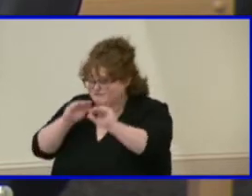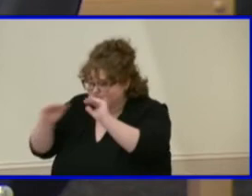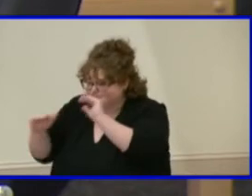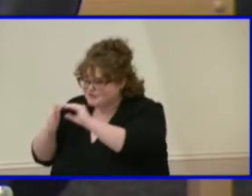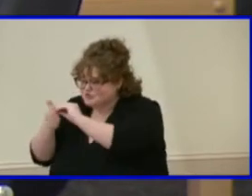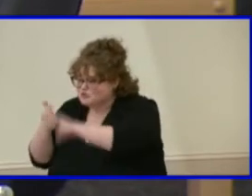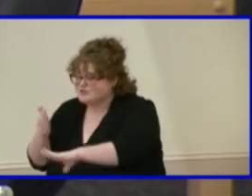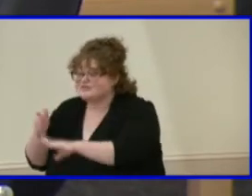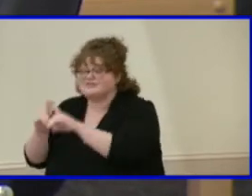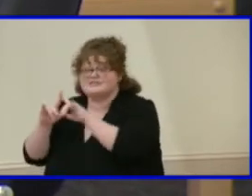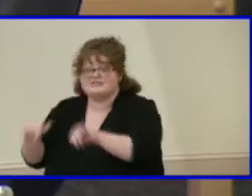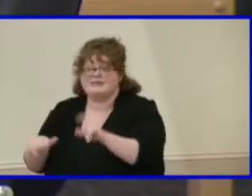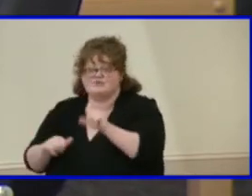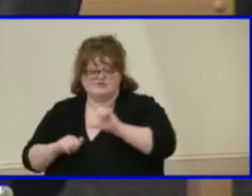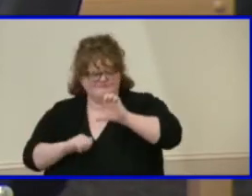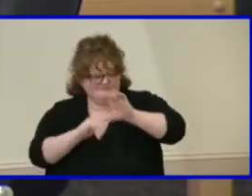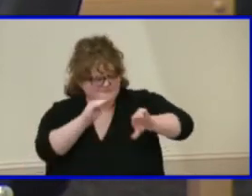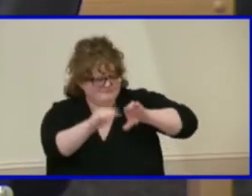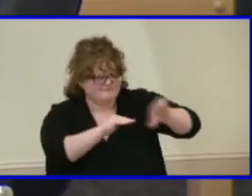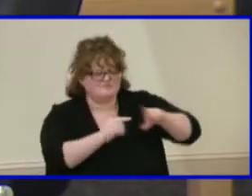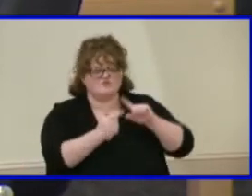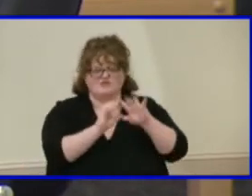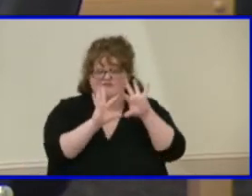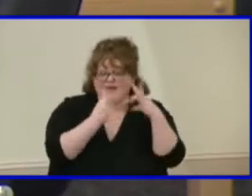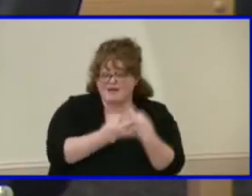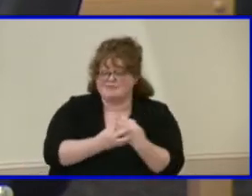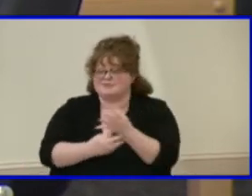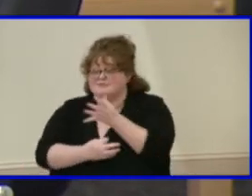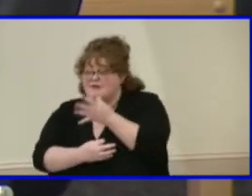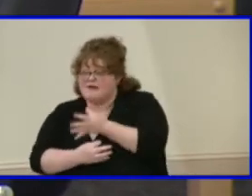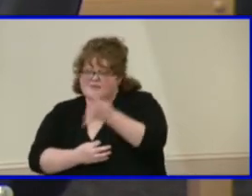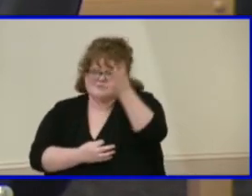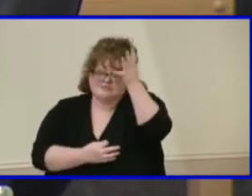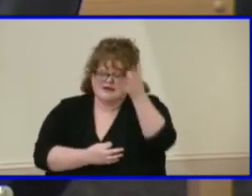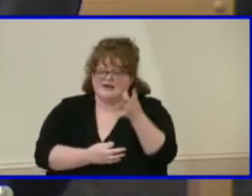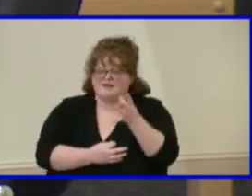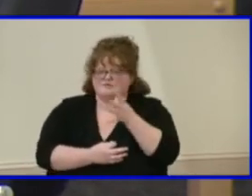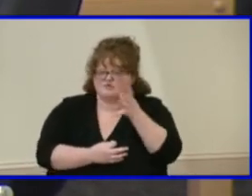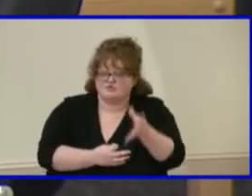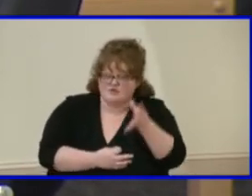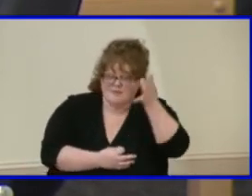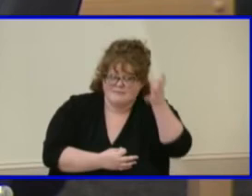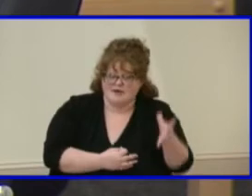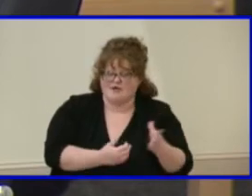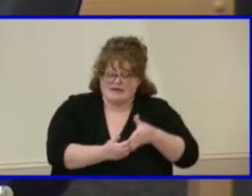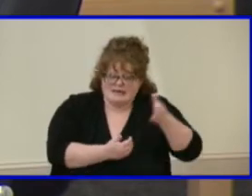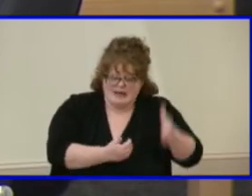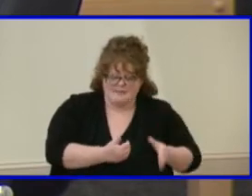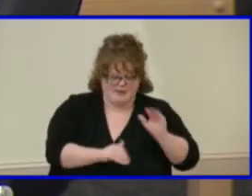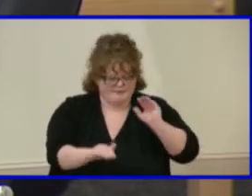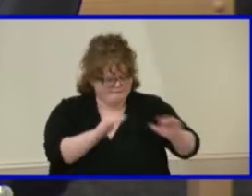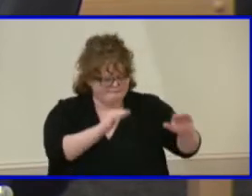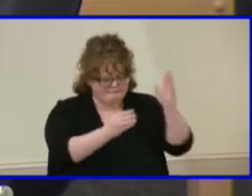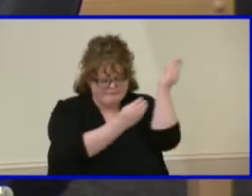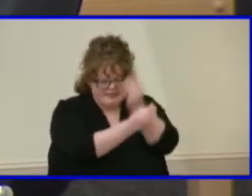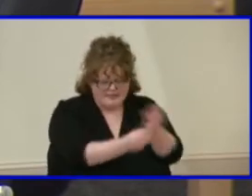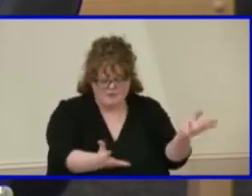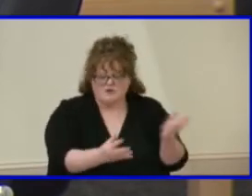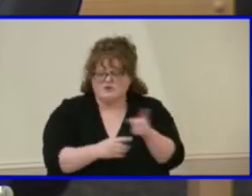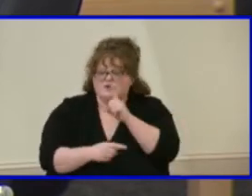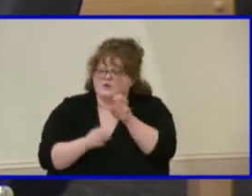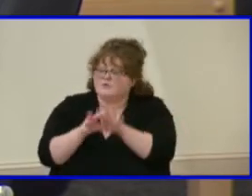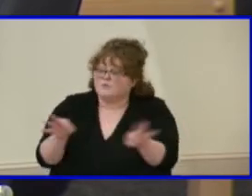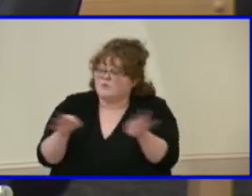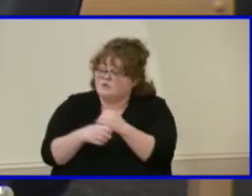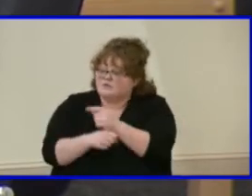the dad, the grandma, even the next door neighbor. And I think part of this gap is making sure that we pique the